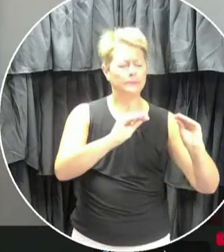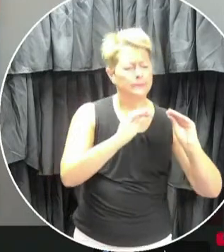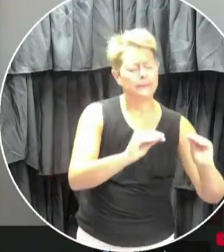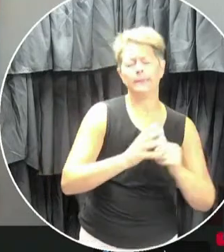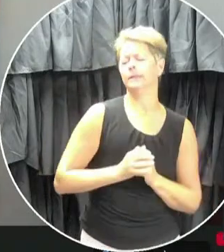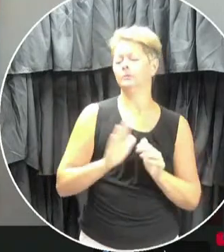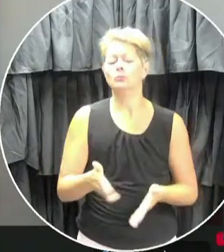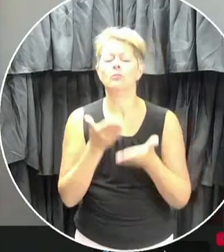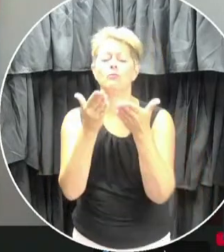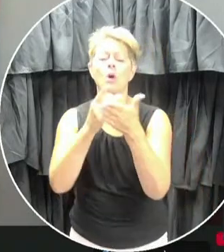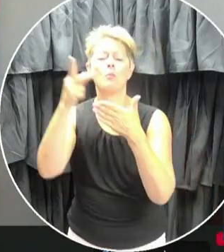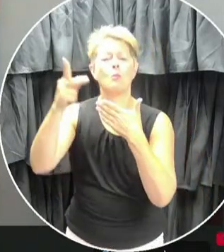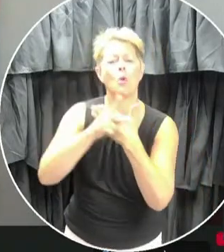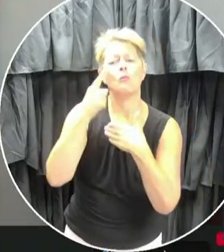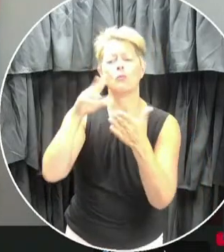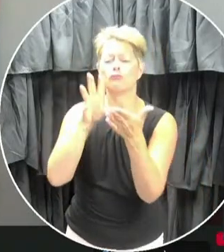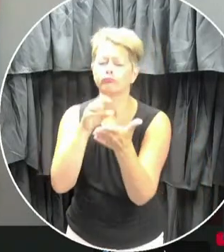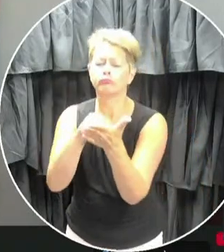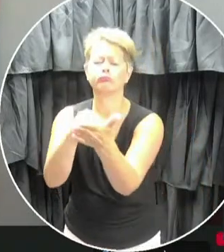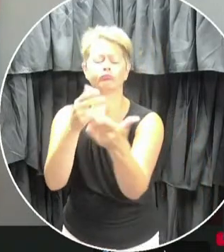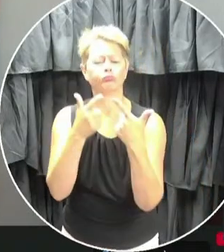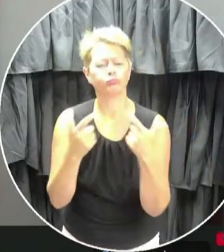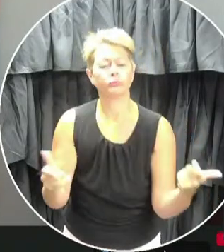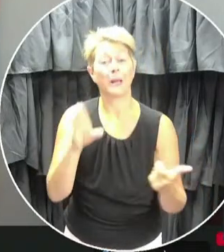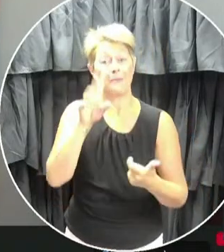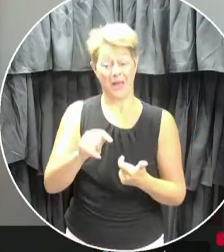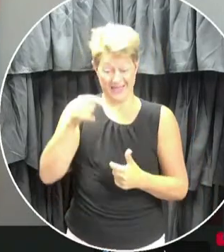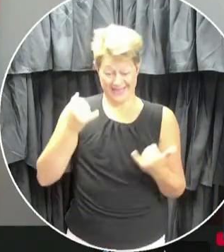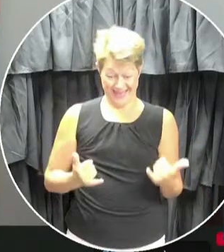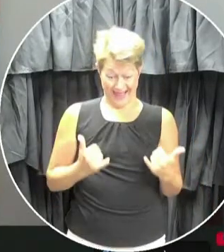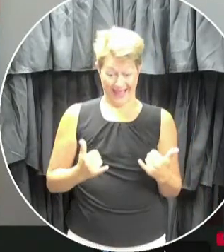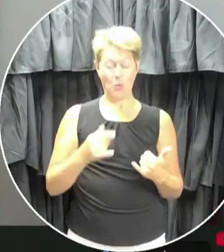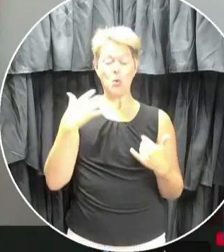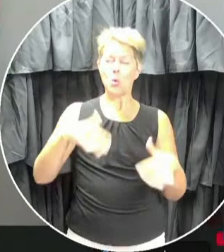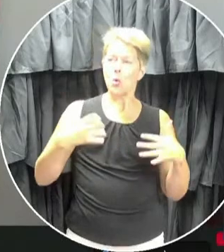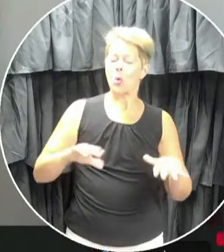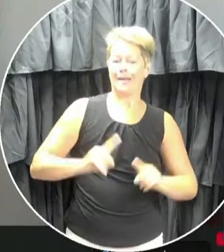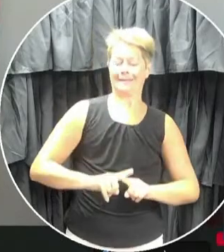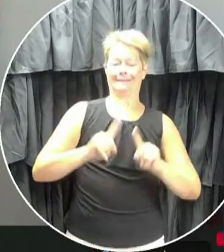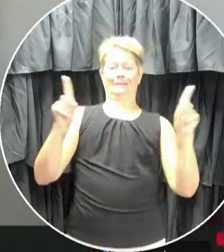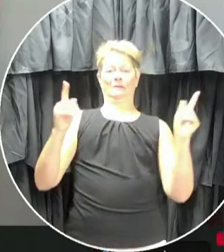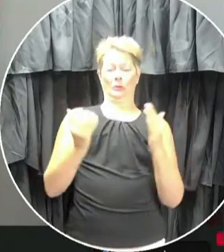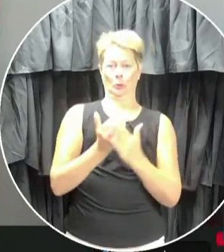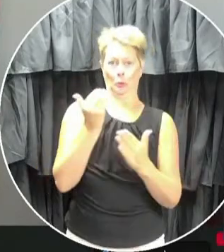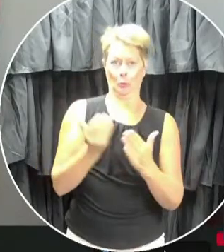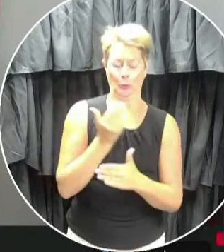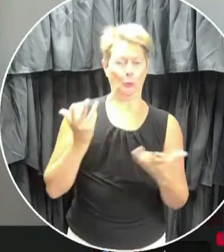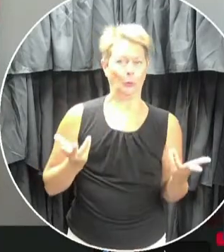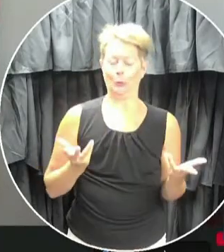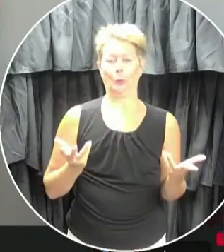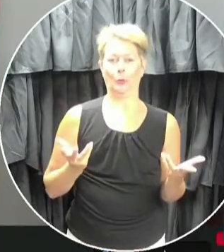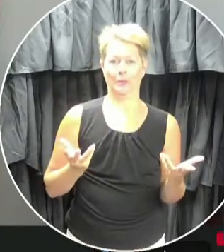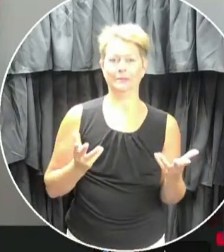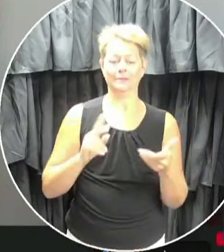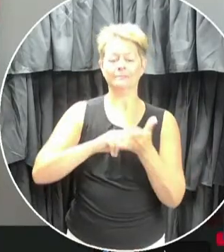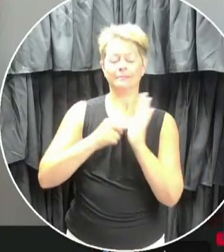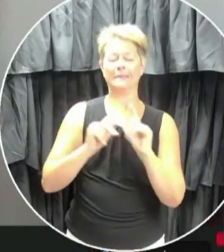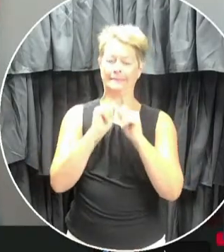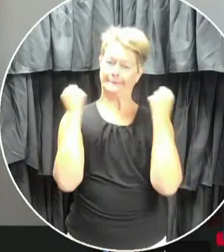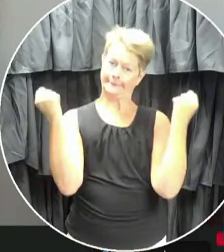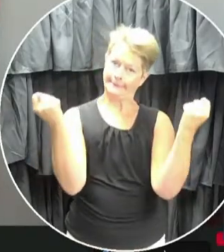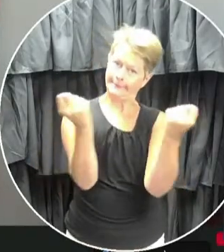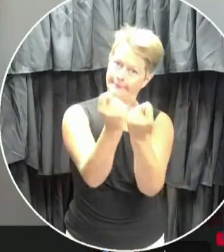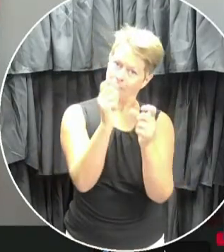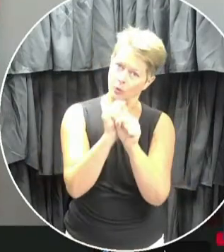programs and stuff like this, but this is a new development for all of us and what's going to take teamwork in order to do it. It's been a monumental